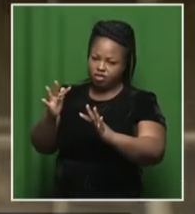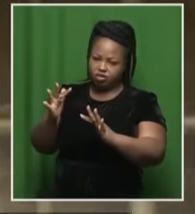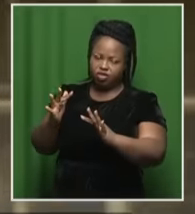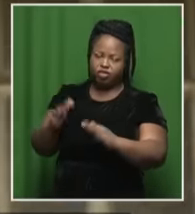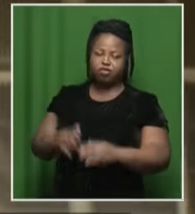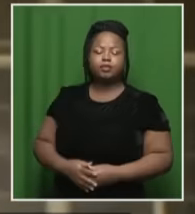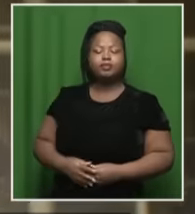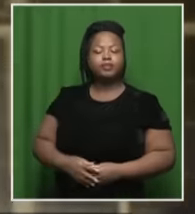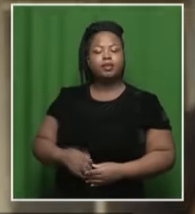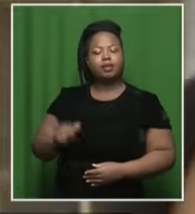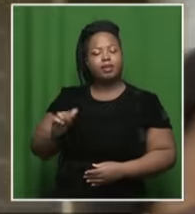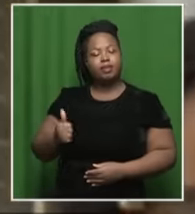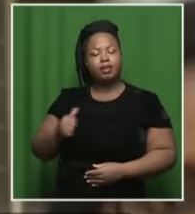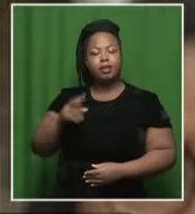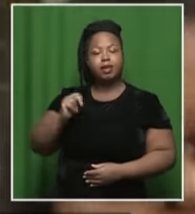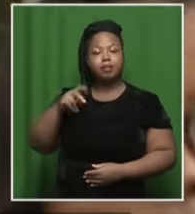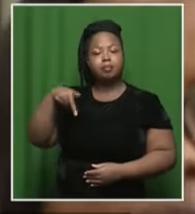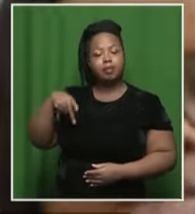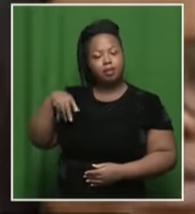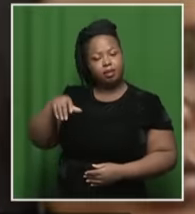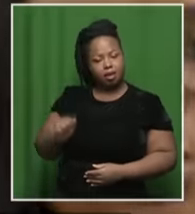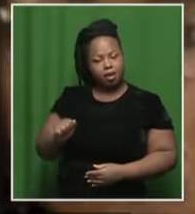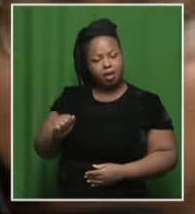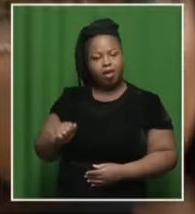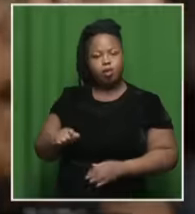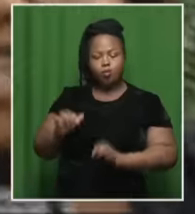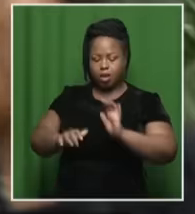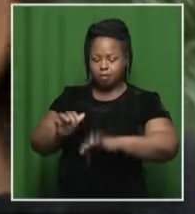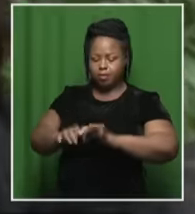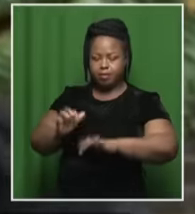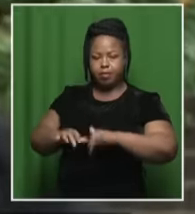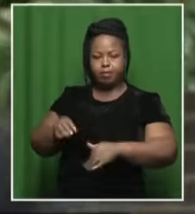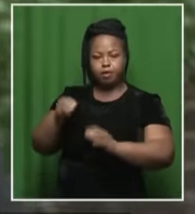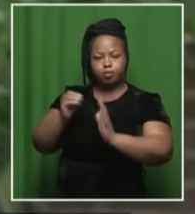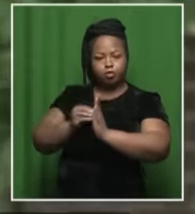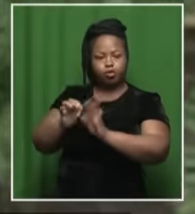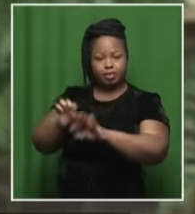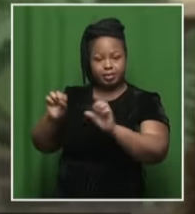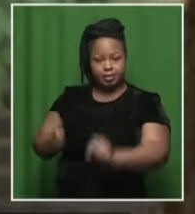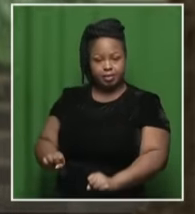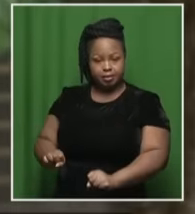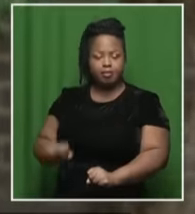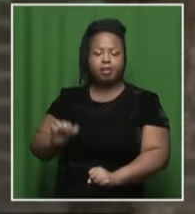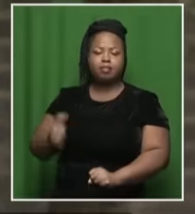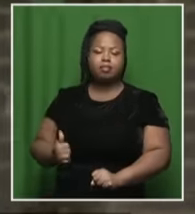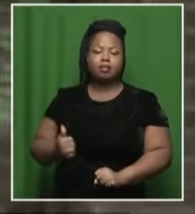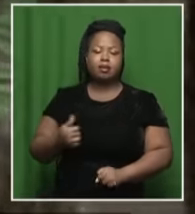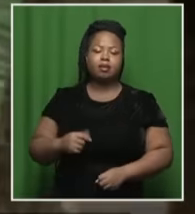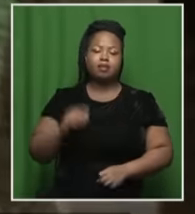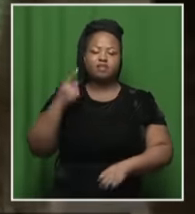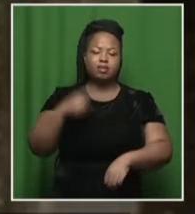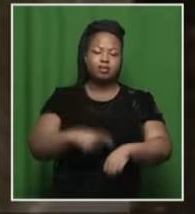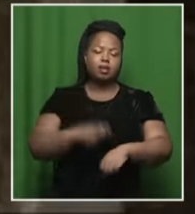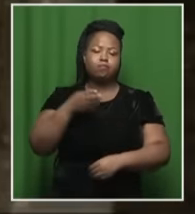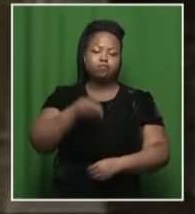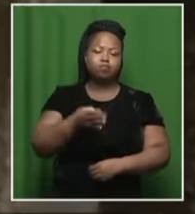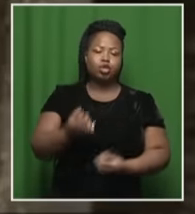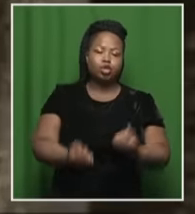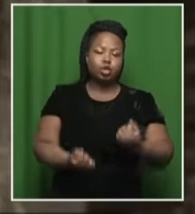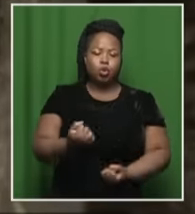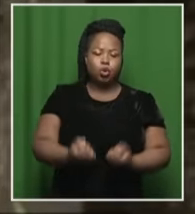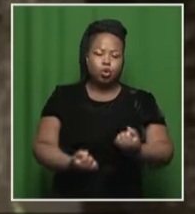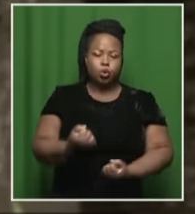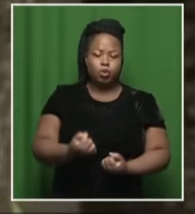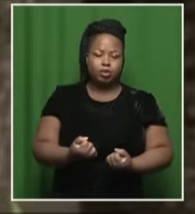be enrolled by the NPA. Once it is enrolled, she would then have to make that first court appearance in one of the courtrooms